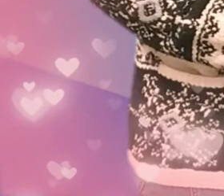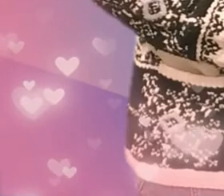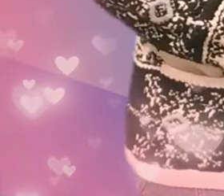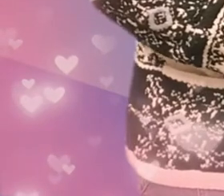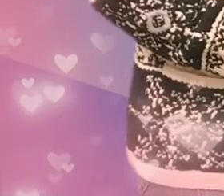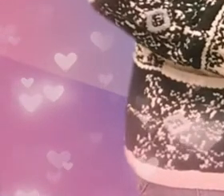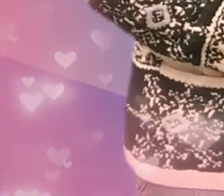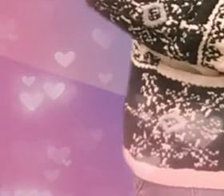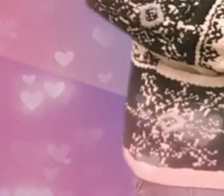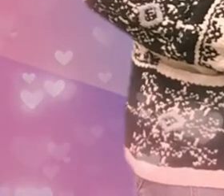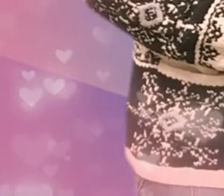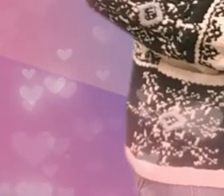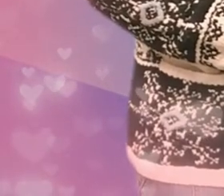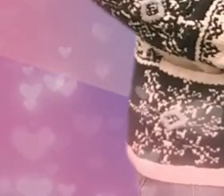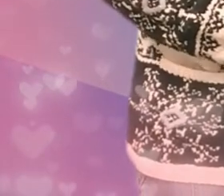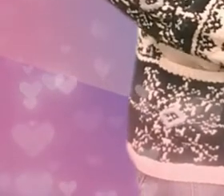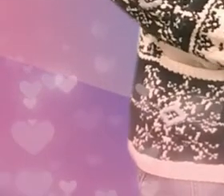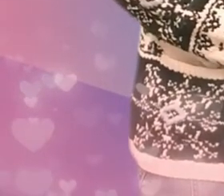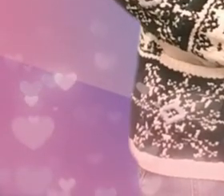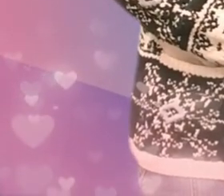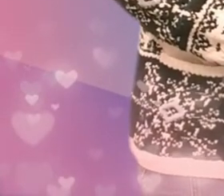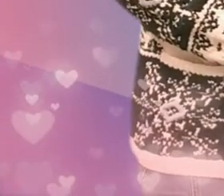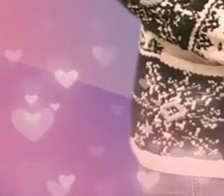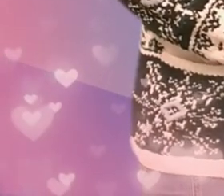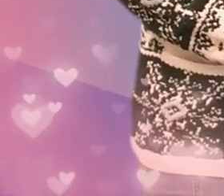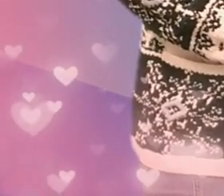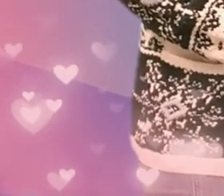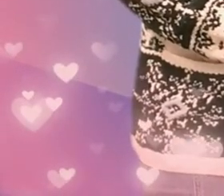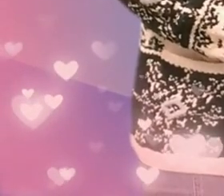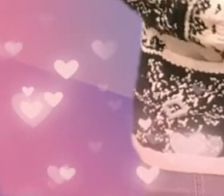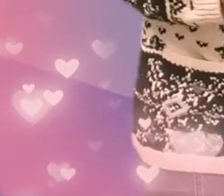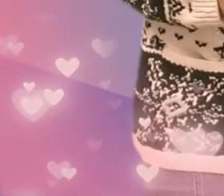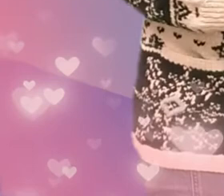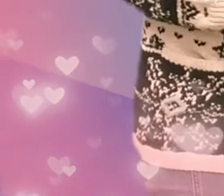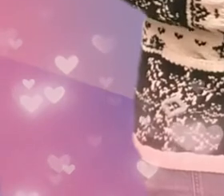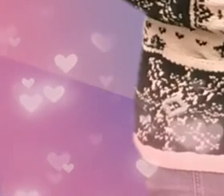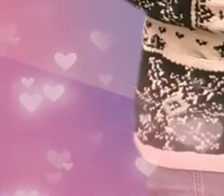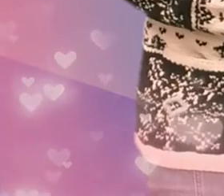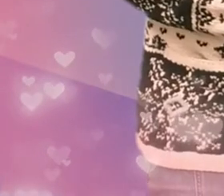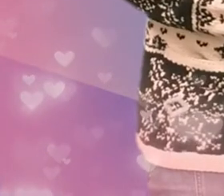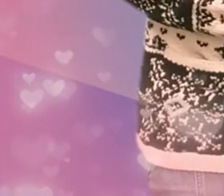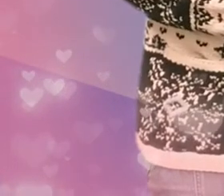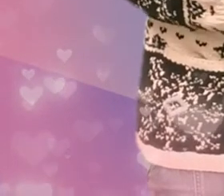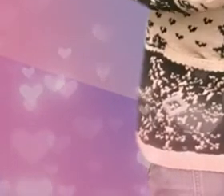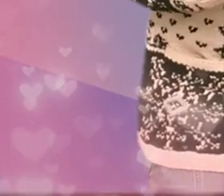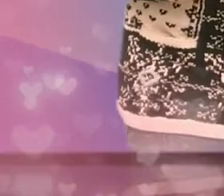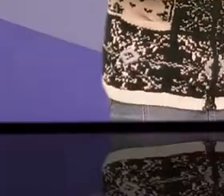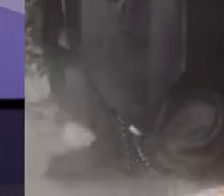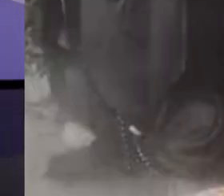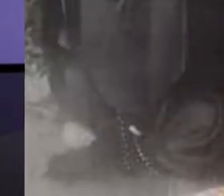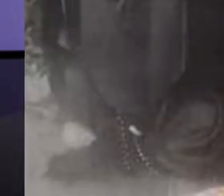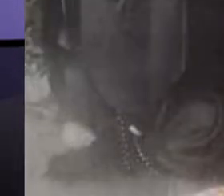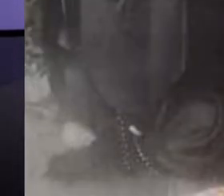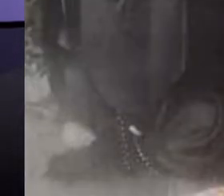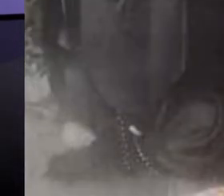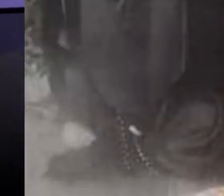working with the hearing impaired right hearing that is wonderful well she's going to be our signer all month long i